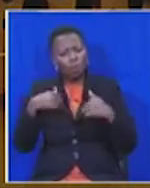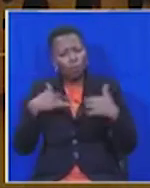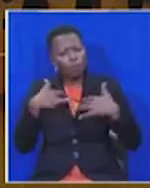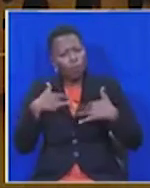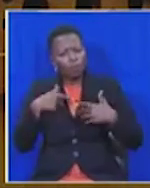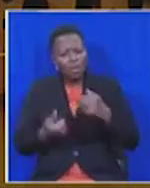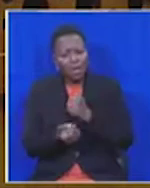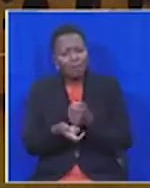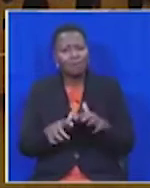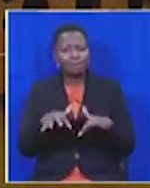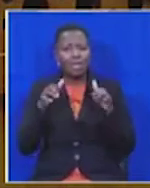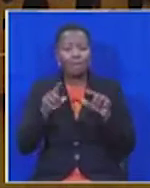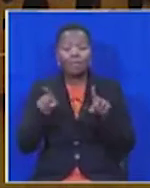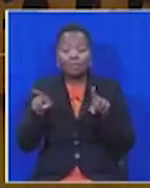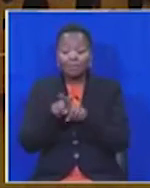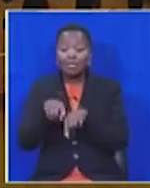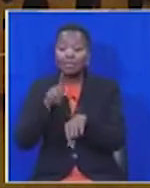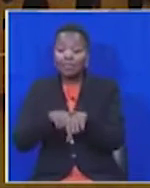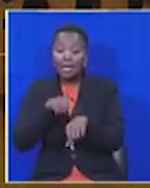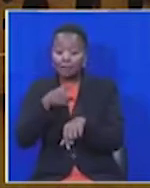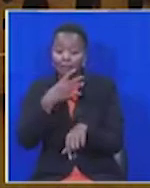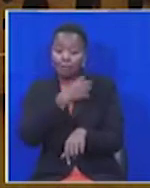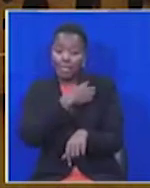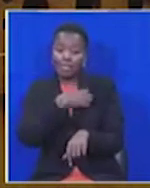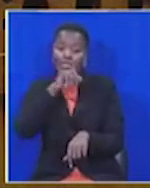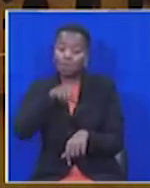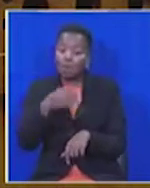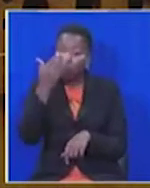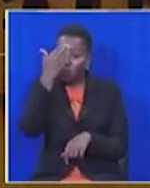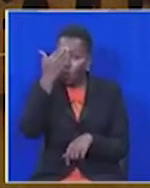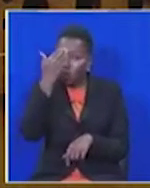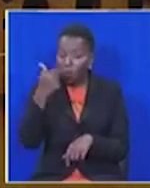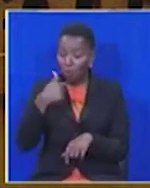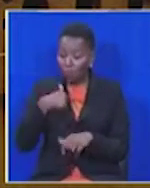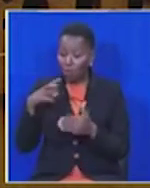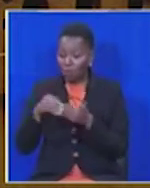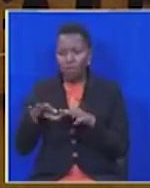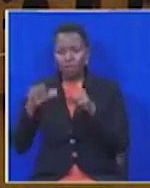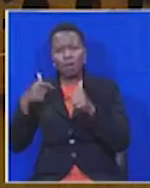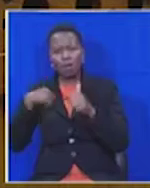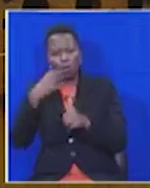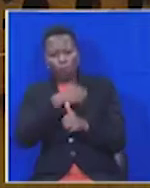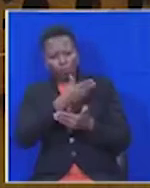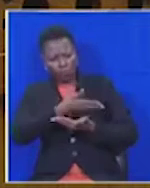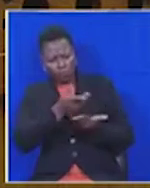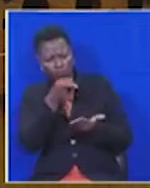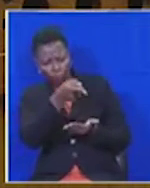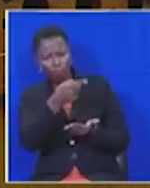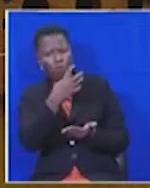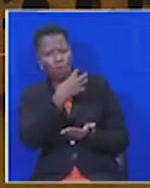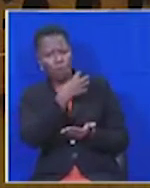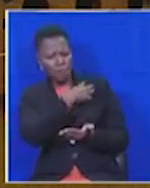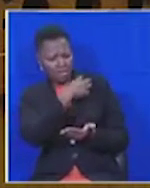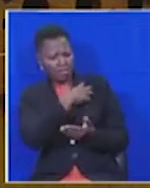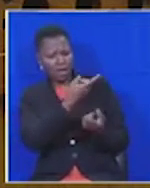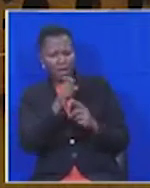But by the same token, the Executive needs to know that we as Members of Parliament are also very concerned about the way Members